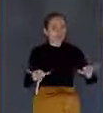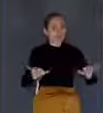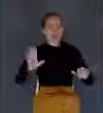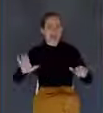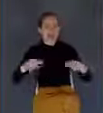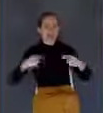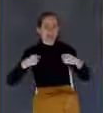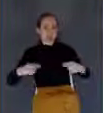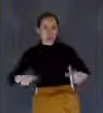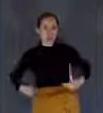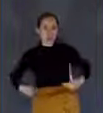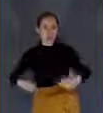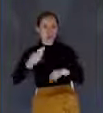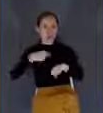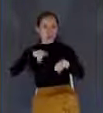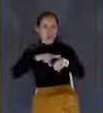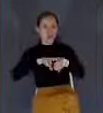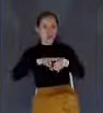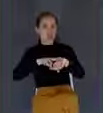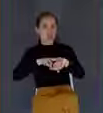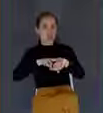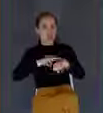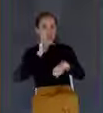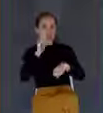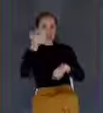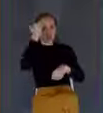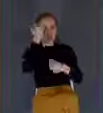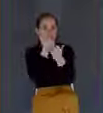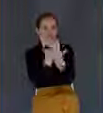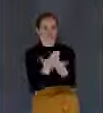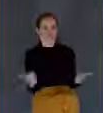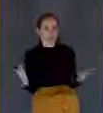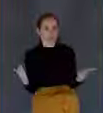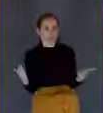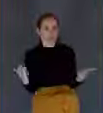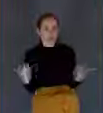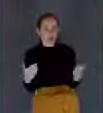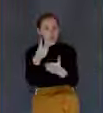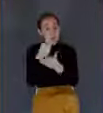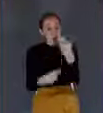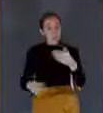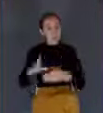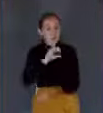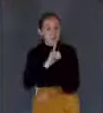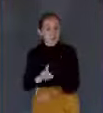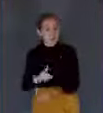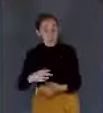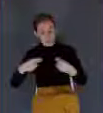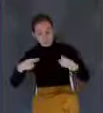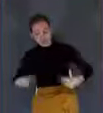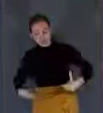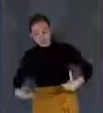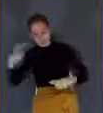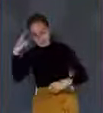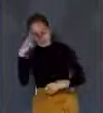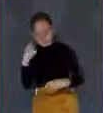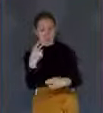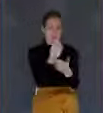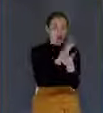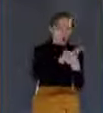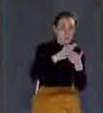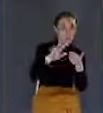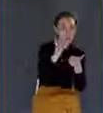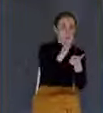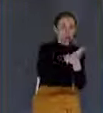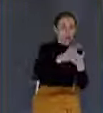And so you have the divine mind and you have the human mind. Both are true. Both are there. Both are united together perfectly,